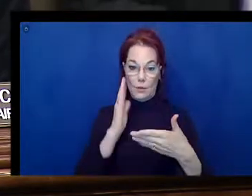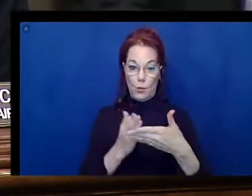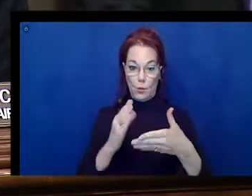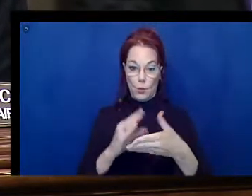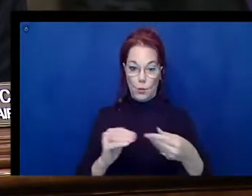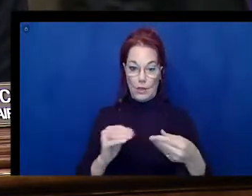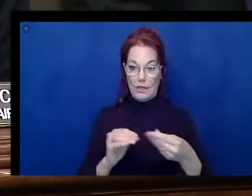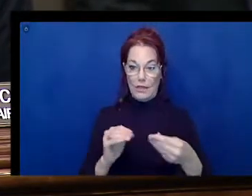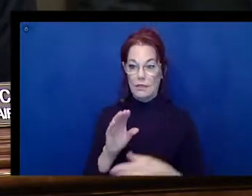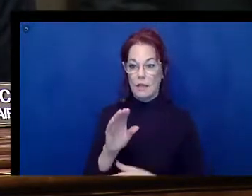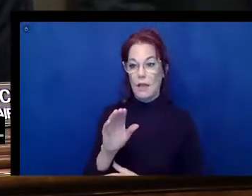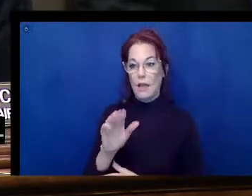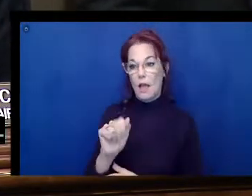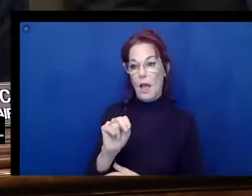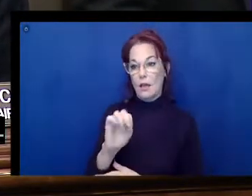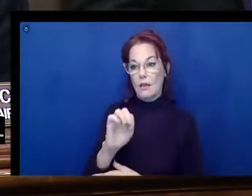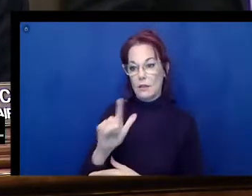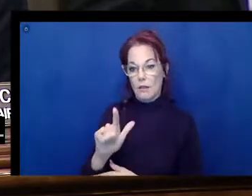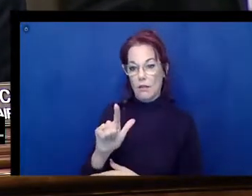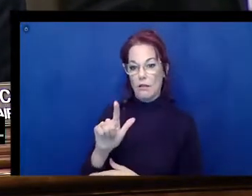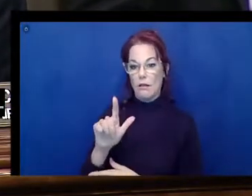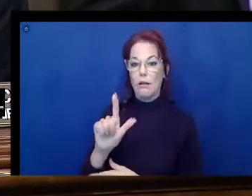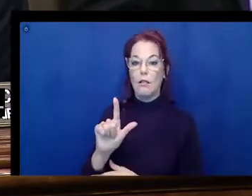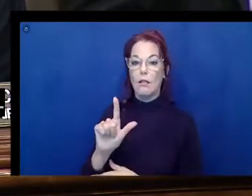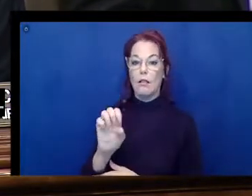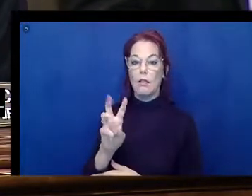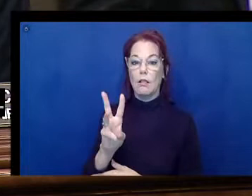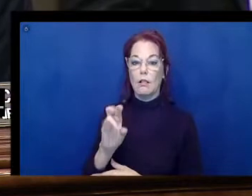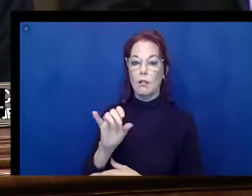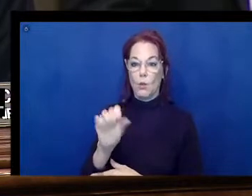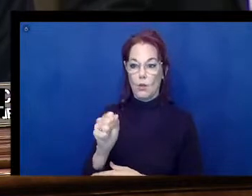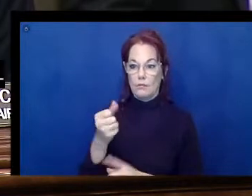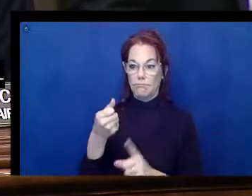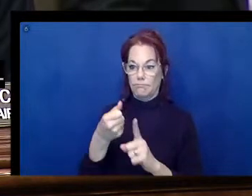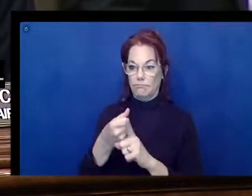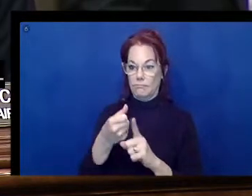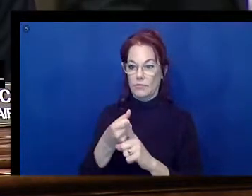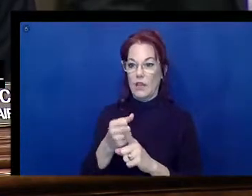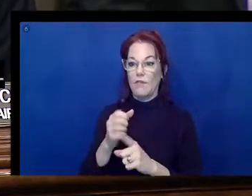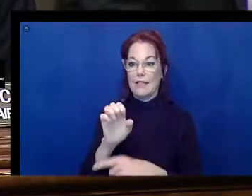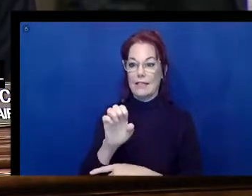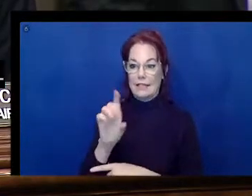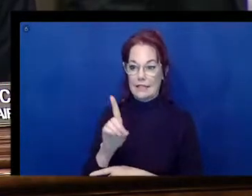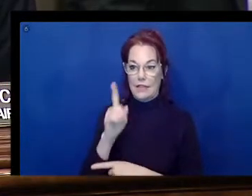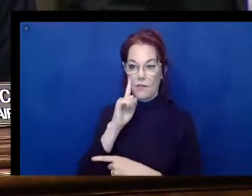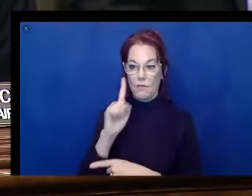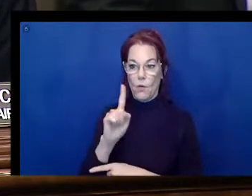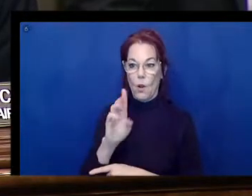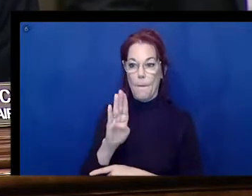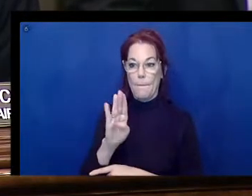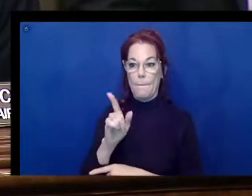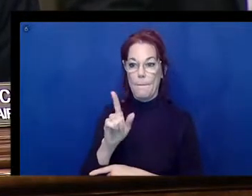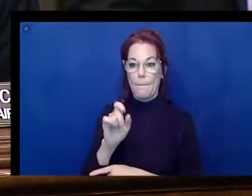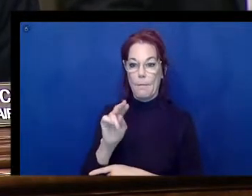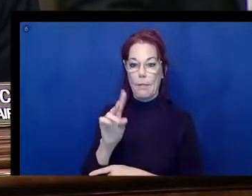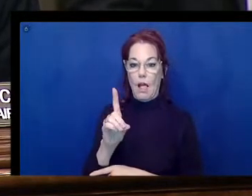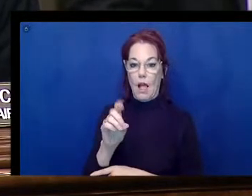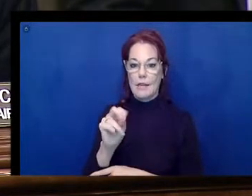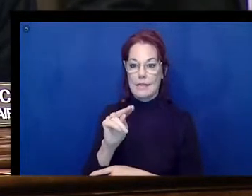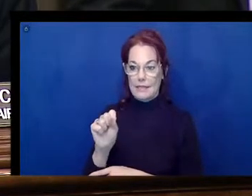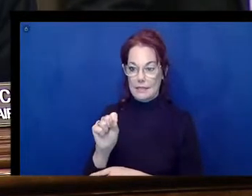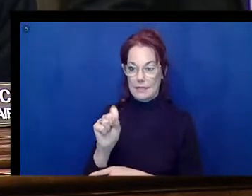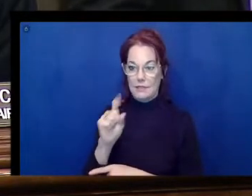Executive Director for Blindness Initiatives at the National Federation of the Blind. Mr. Lewis oversees the